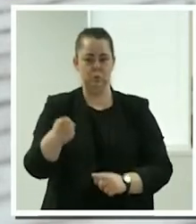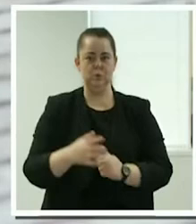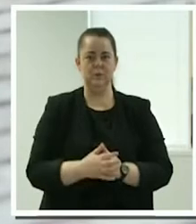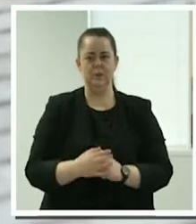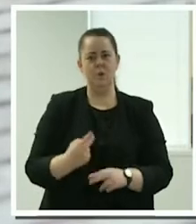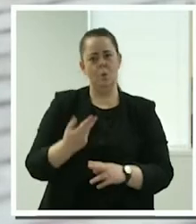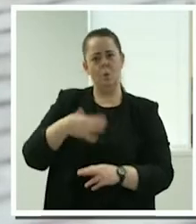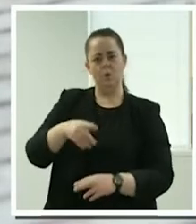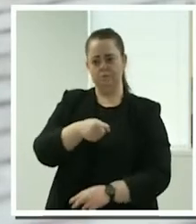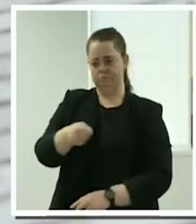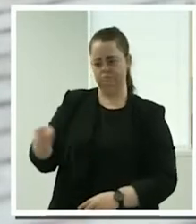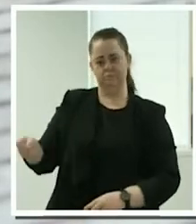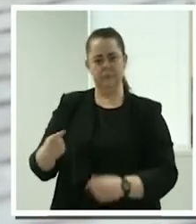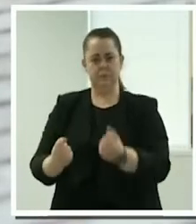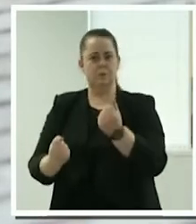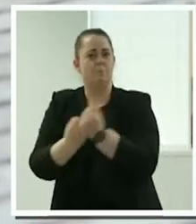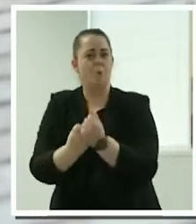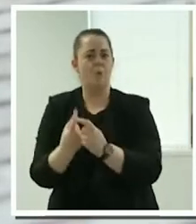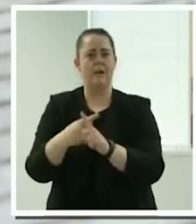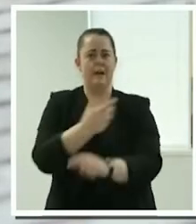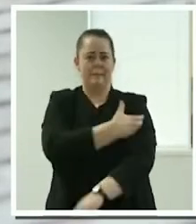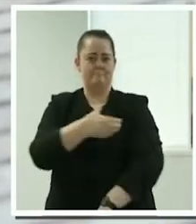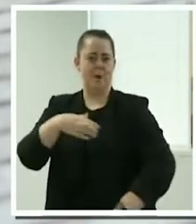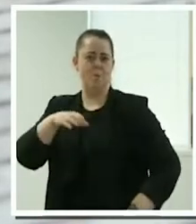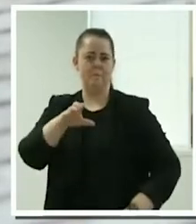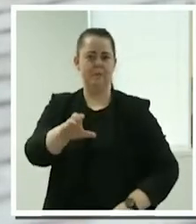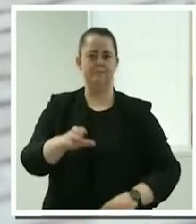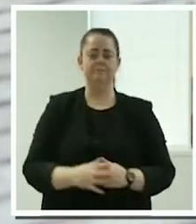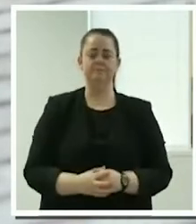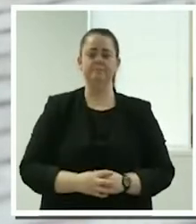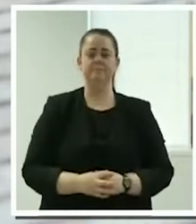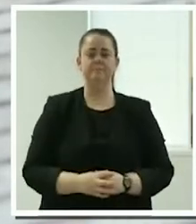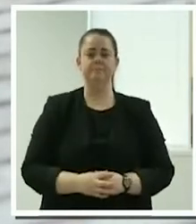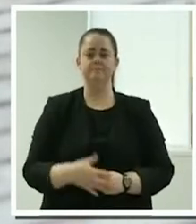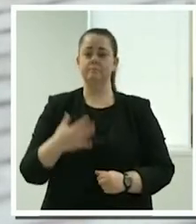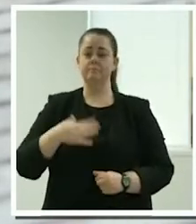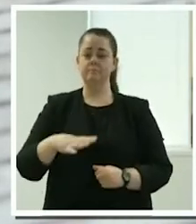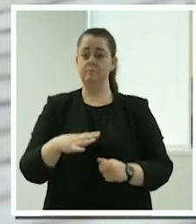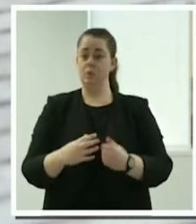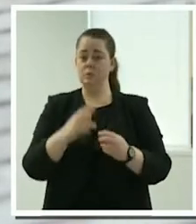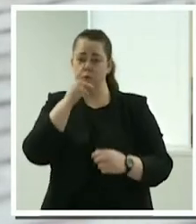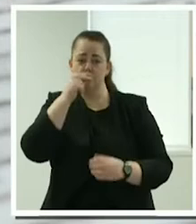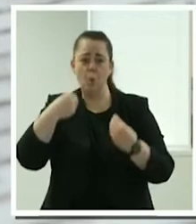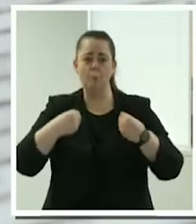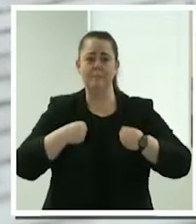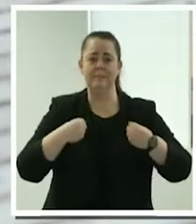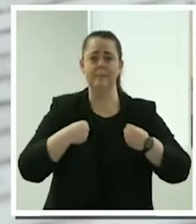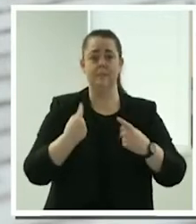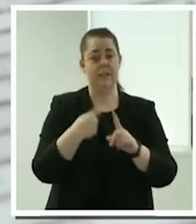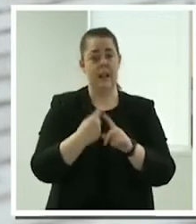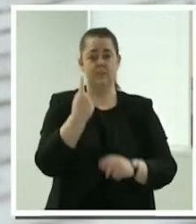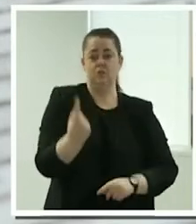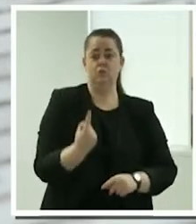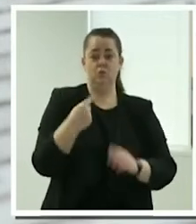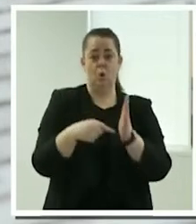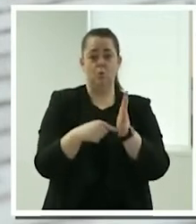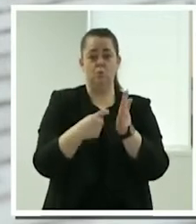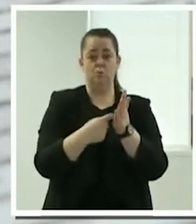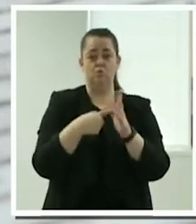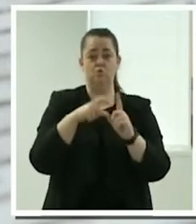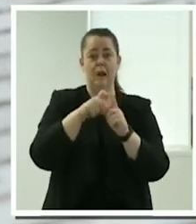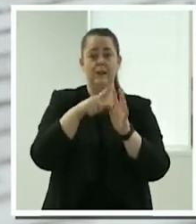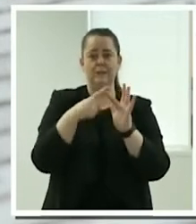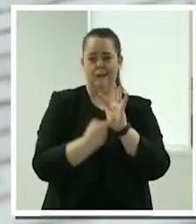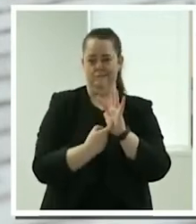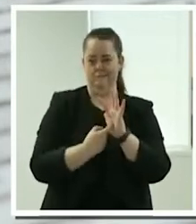We highlight that small businesses and sole traders in communities across Australia are part of the answer to the chronic workforce